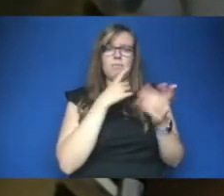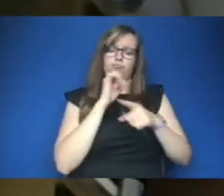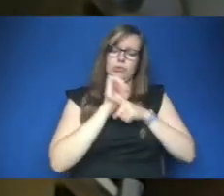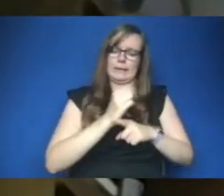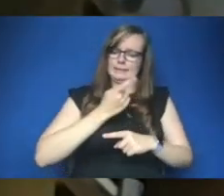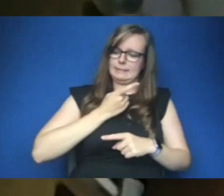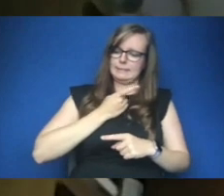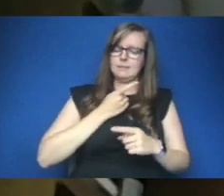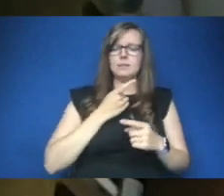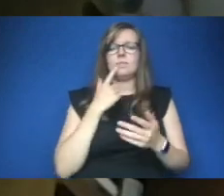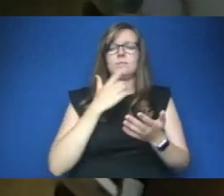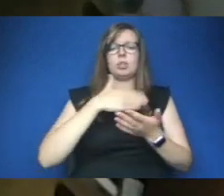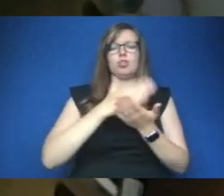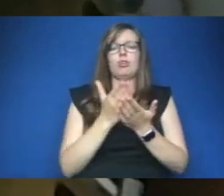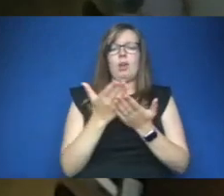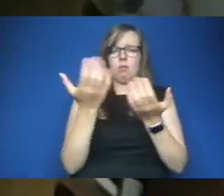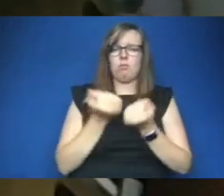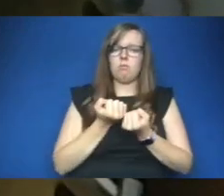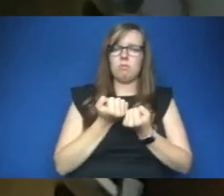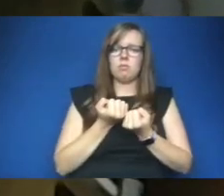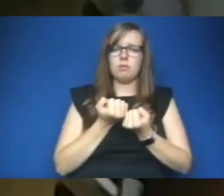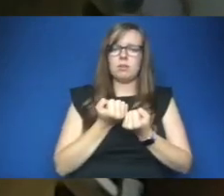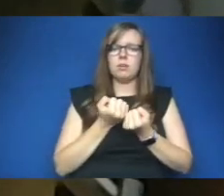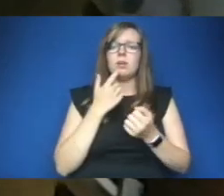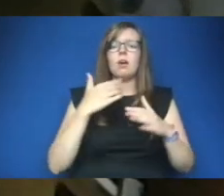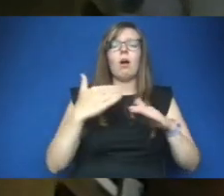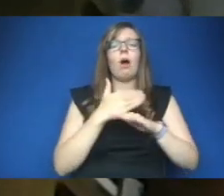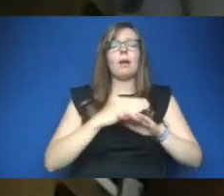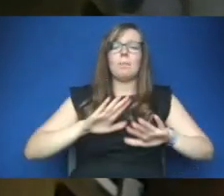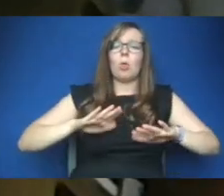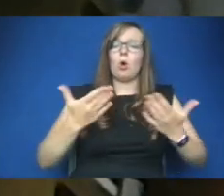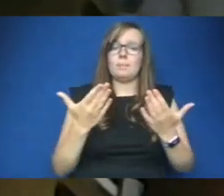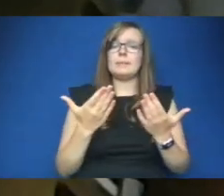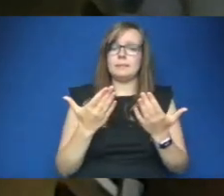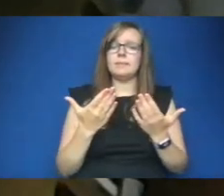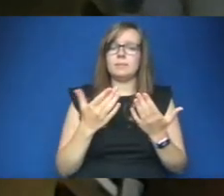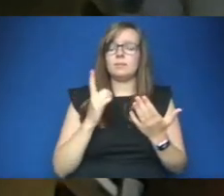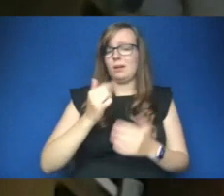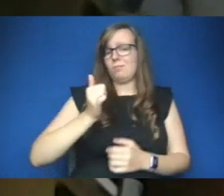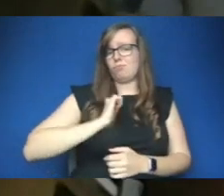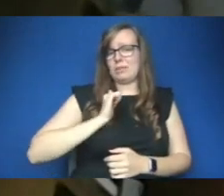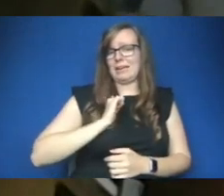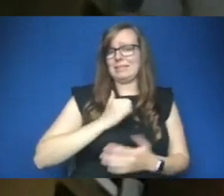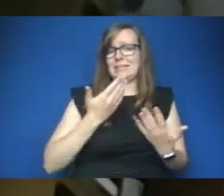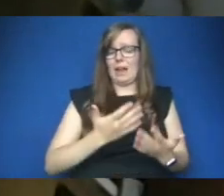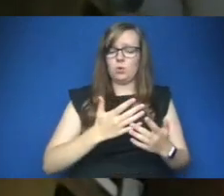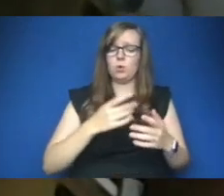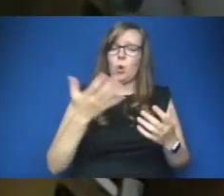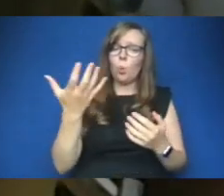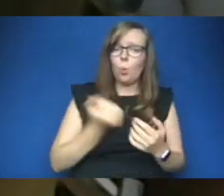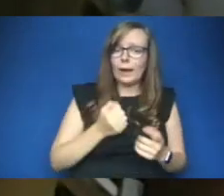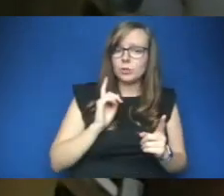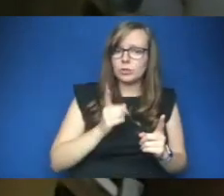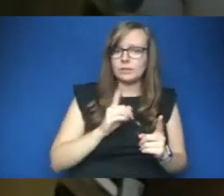offshore shareholders when unemployment reaches the levels we last saw in the 1980s as is now predicted the pressure on wages